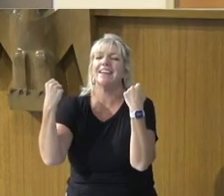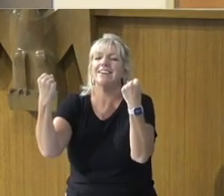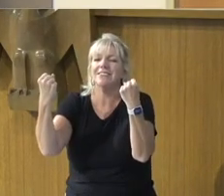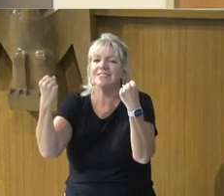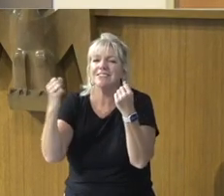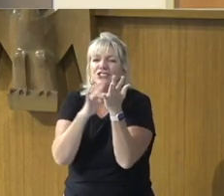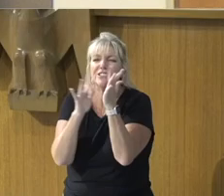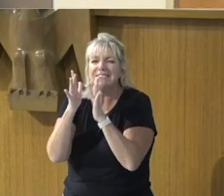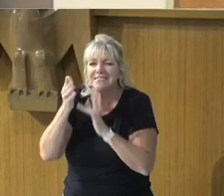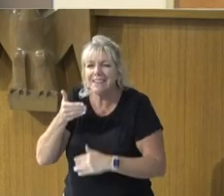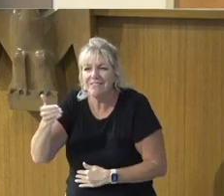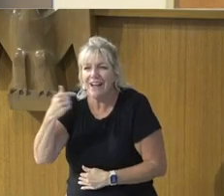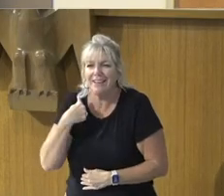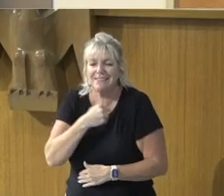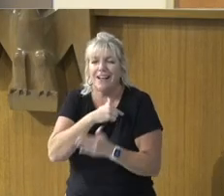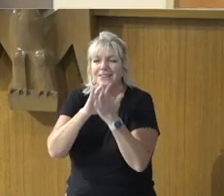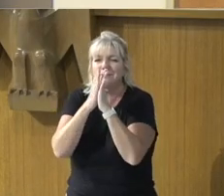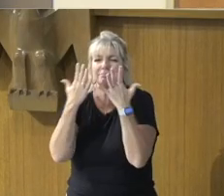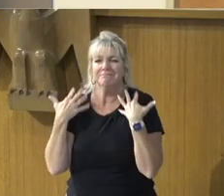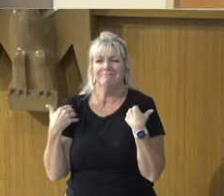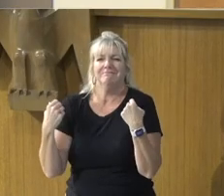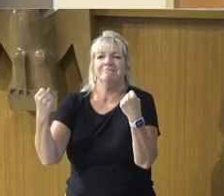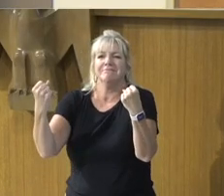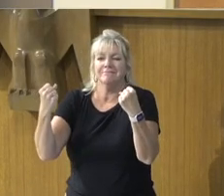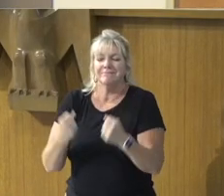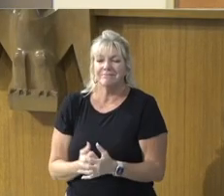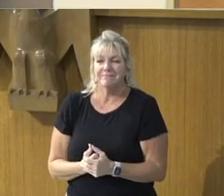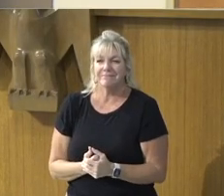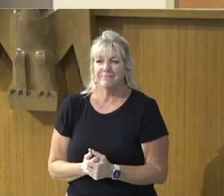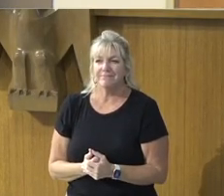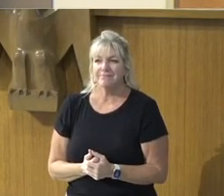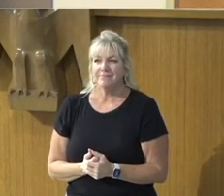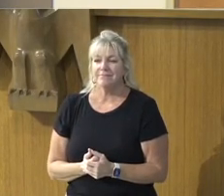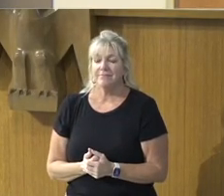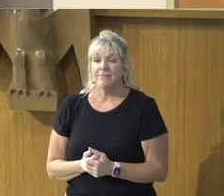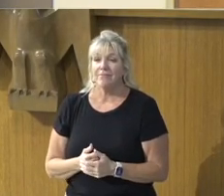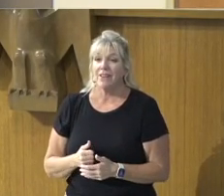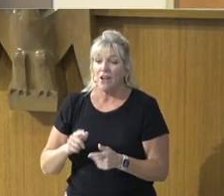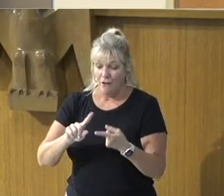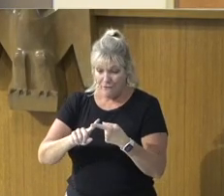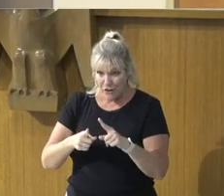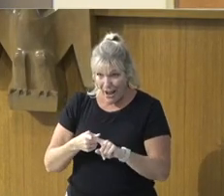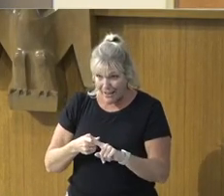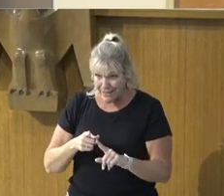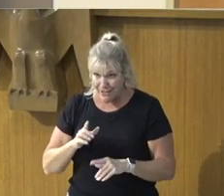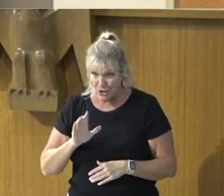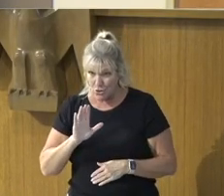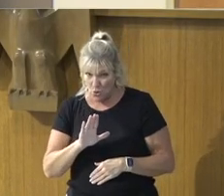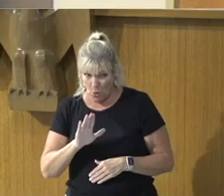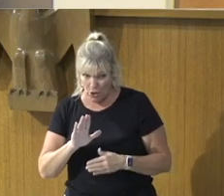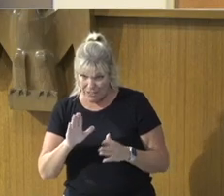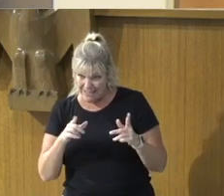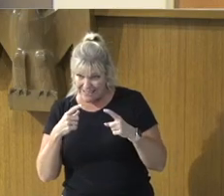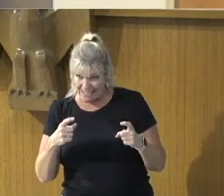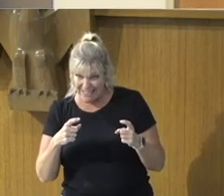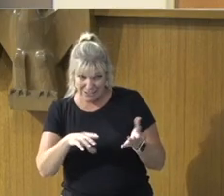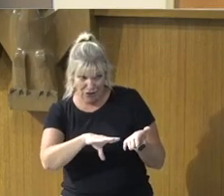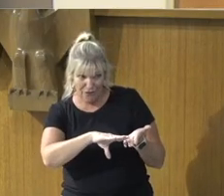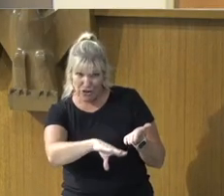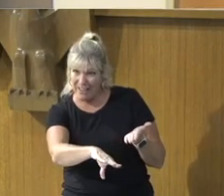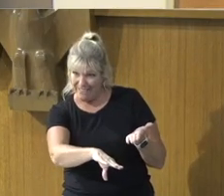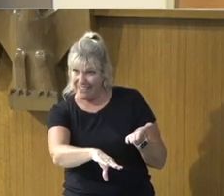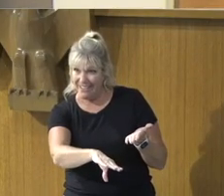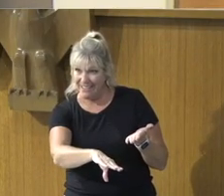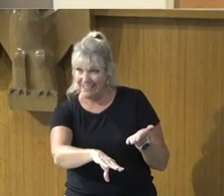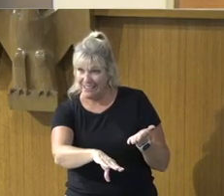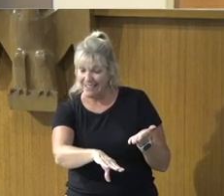For with the assurance, Friend, Your sins are forgiven, Comes the command,